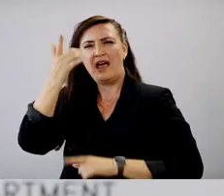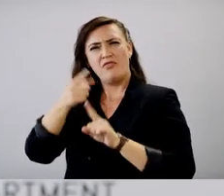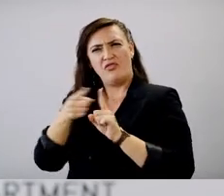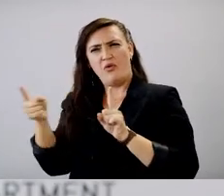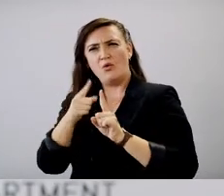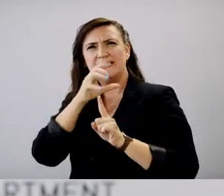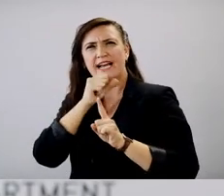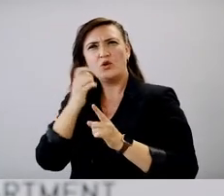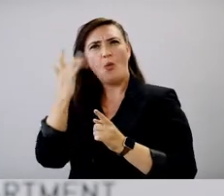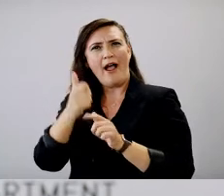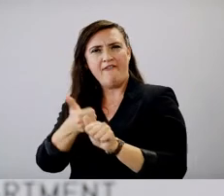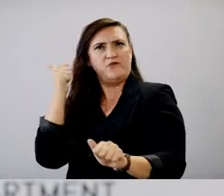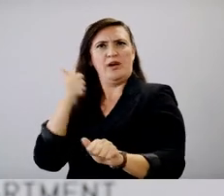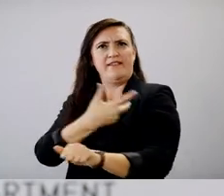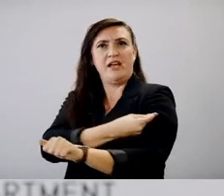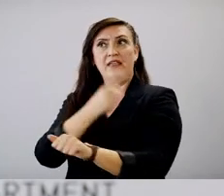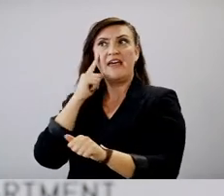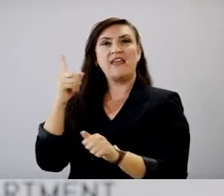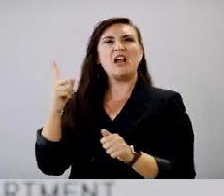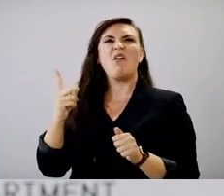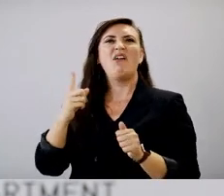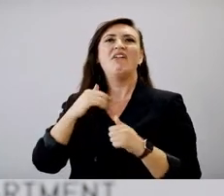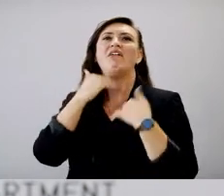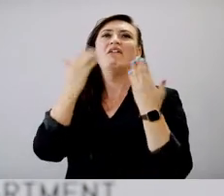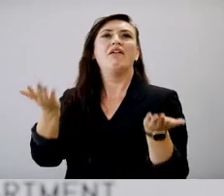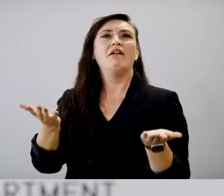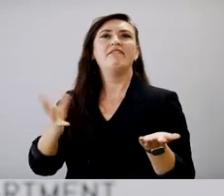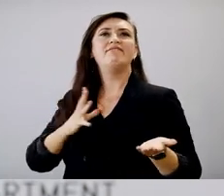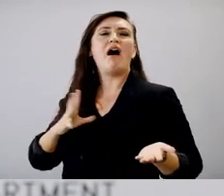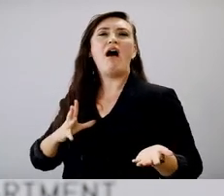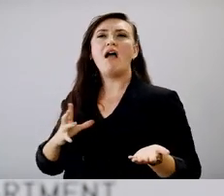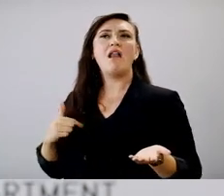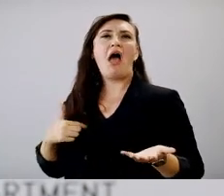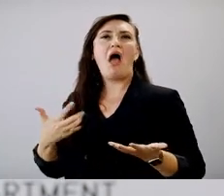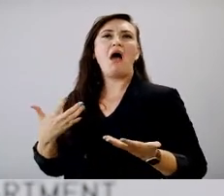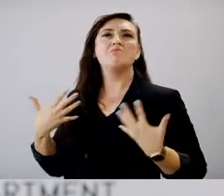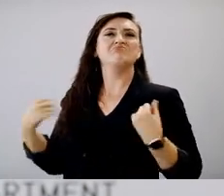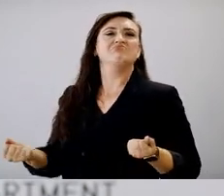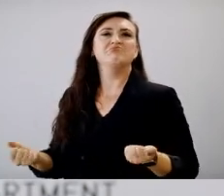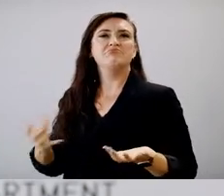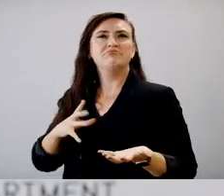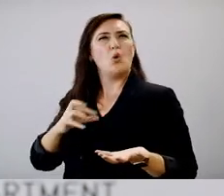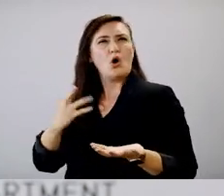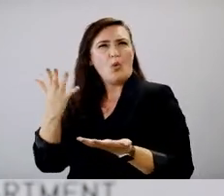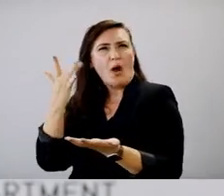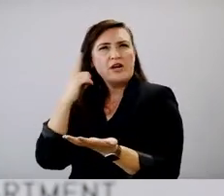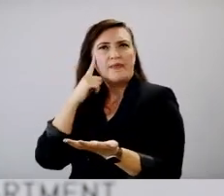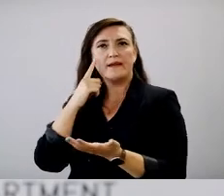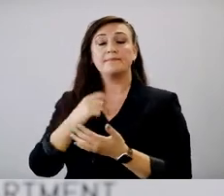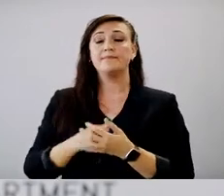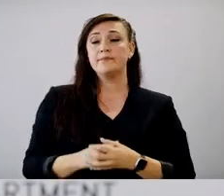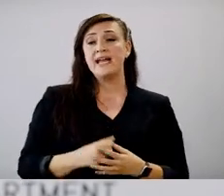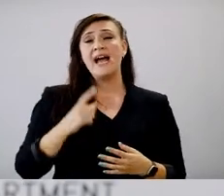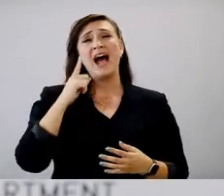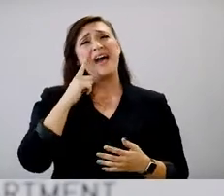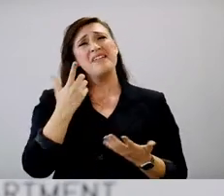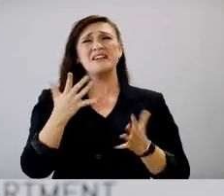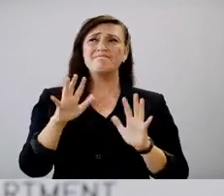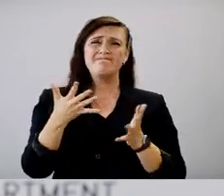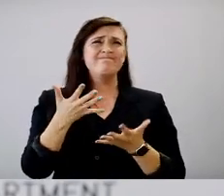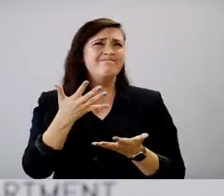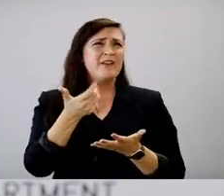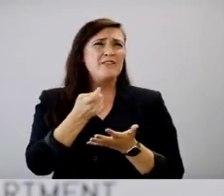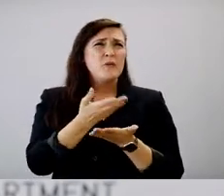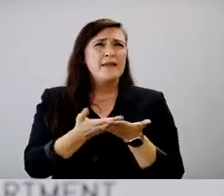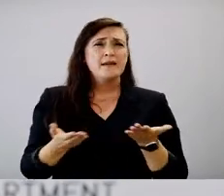vaccine? Is it because they think they're invincible? But what are you seeing? I think it's a combination of both, um,